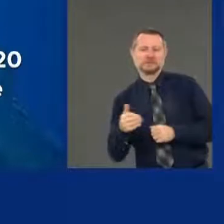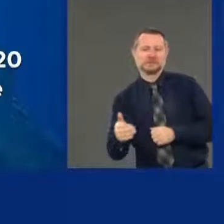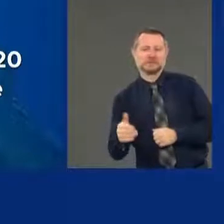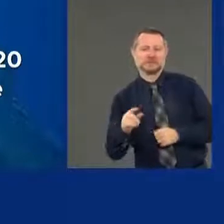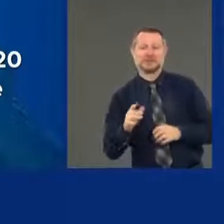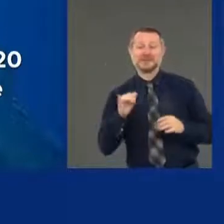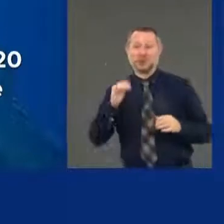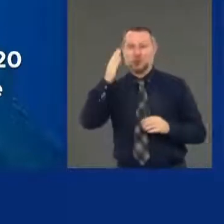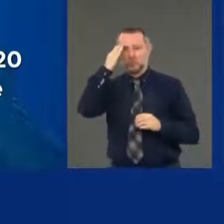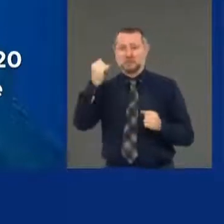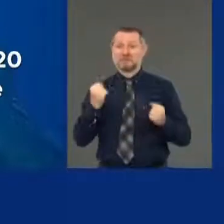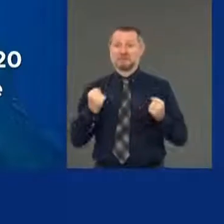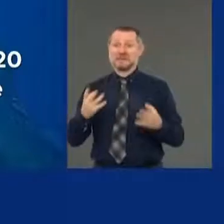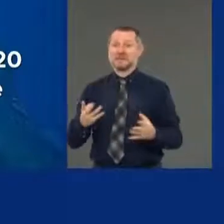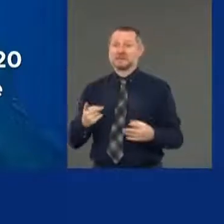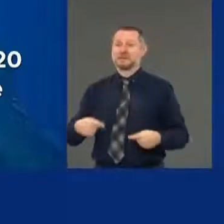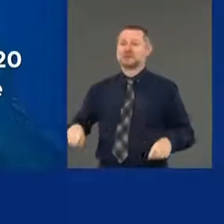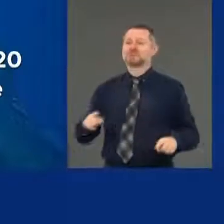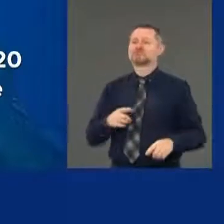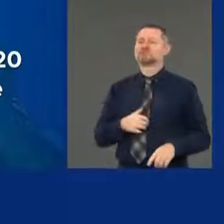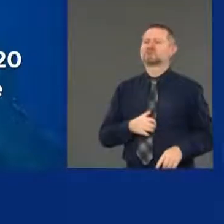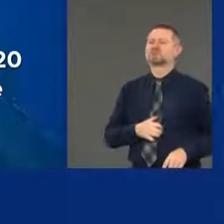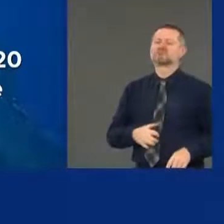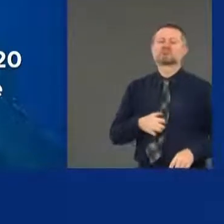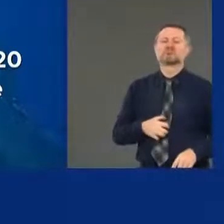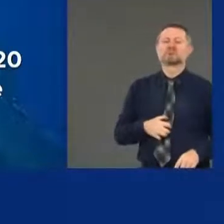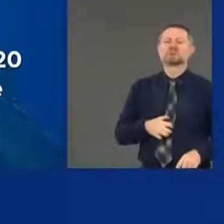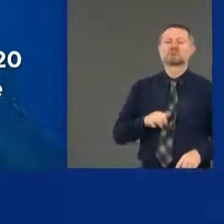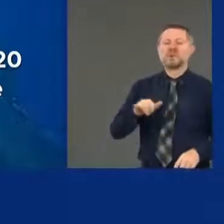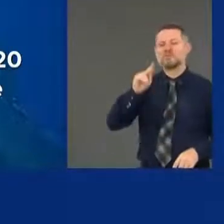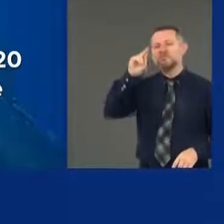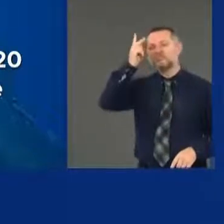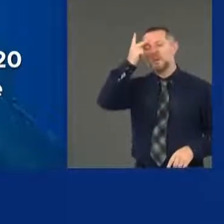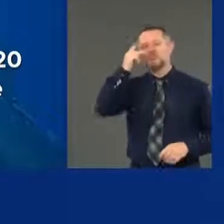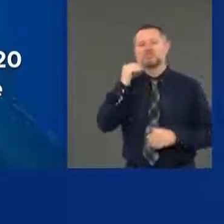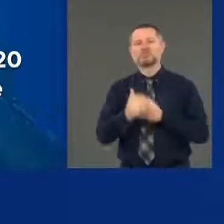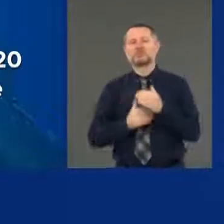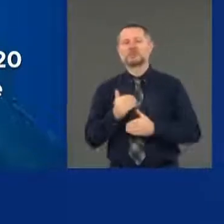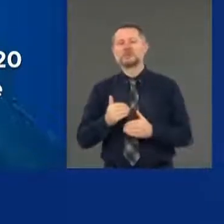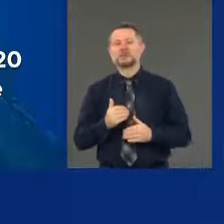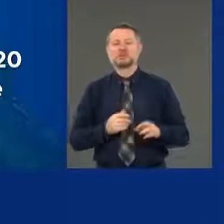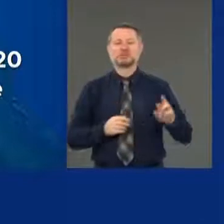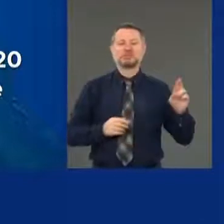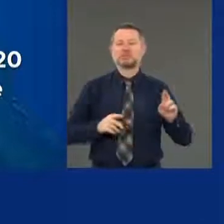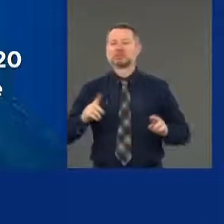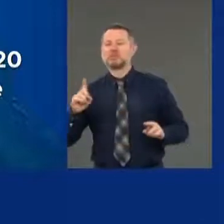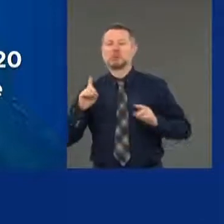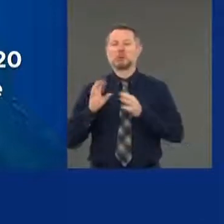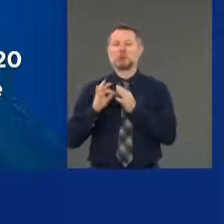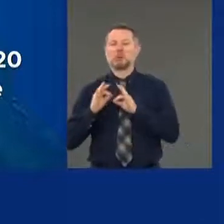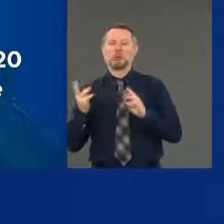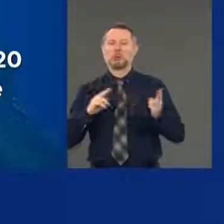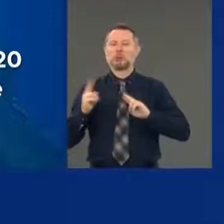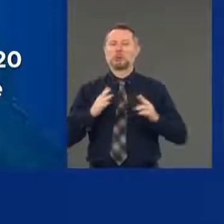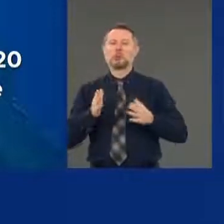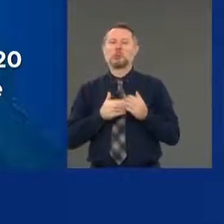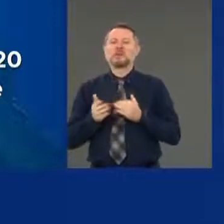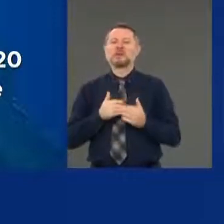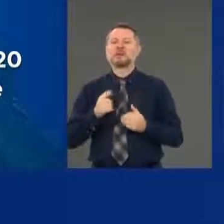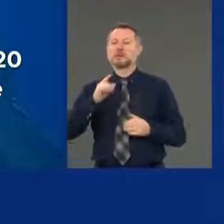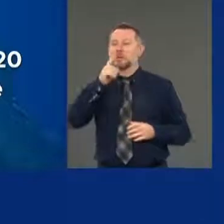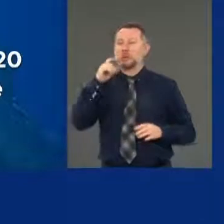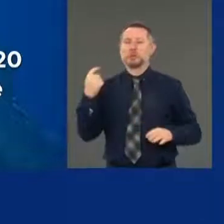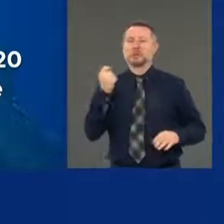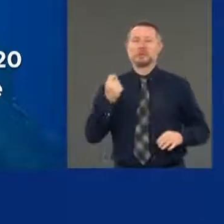with the political process. They will say whatever they have to say. And that's what you're seeing. There is a